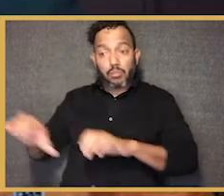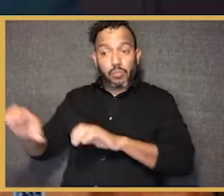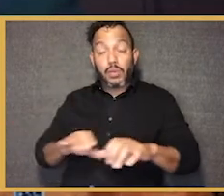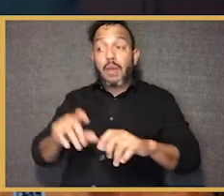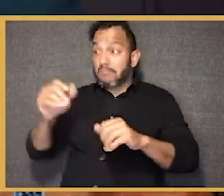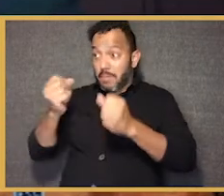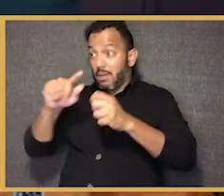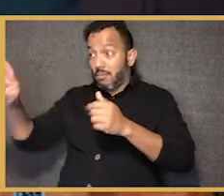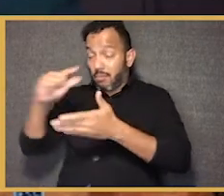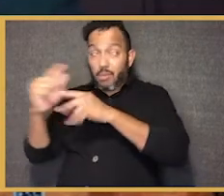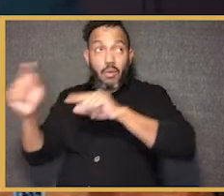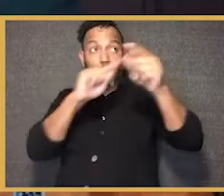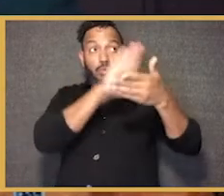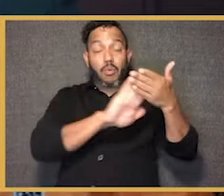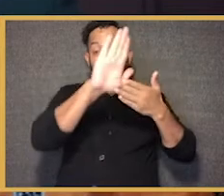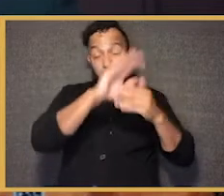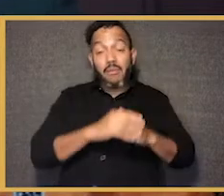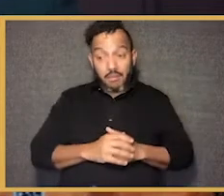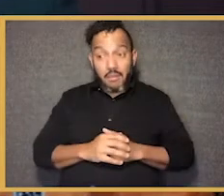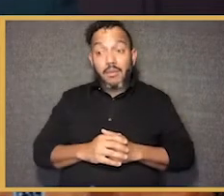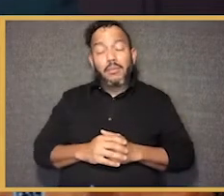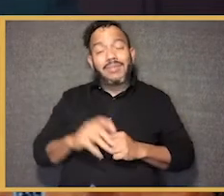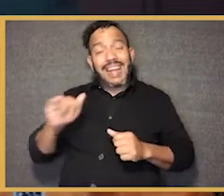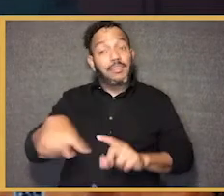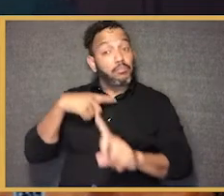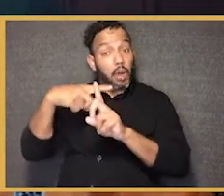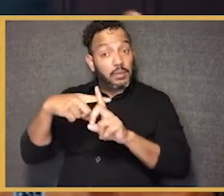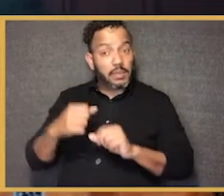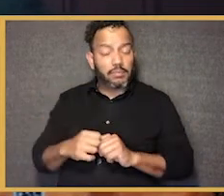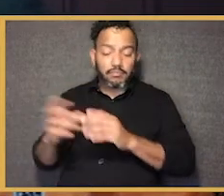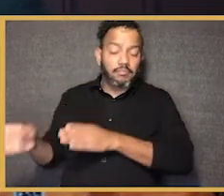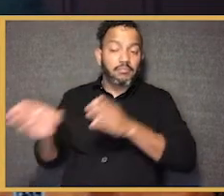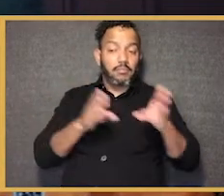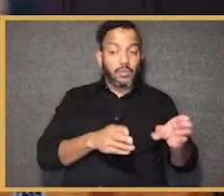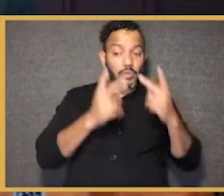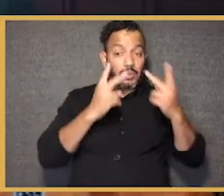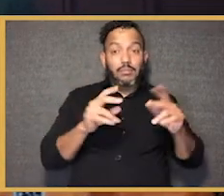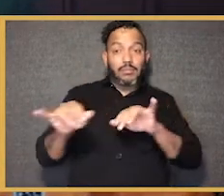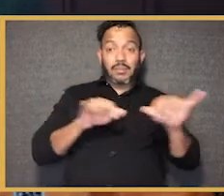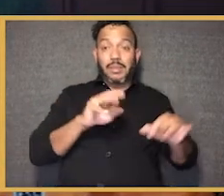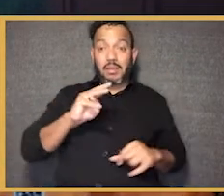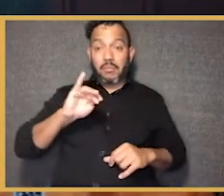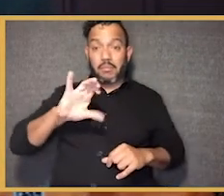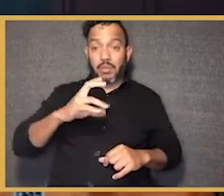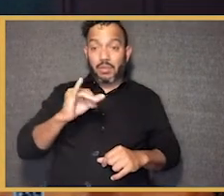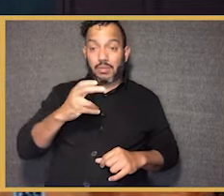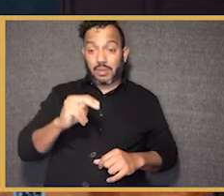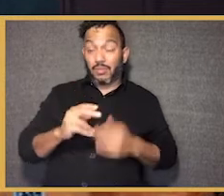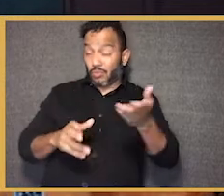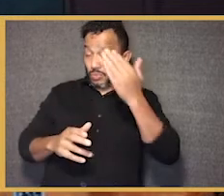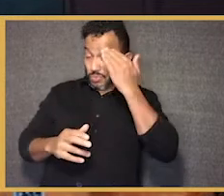long-term college going for their students. So that's positive. On the other hand, we have states like